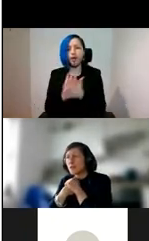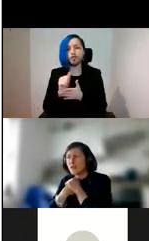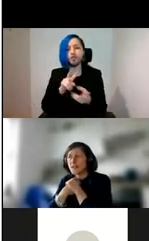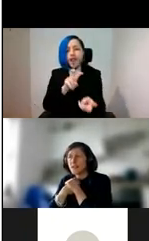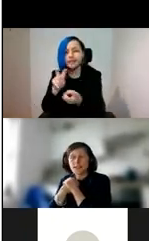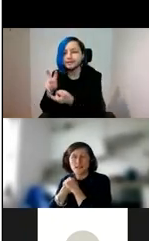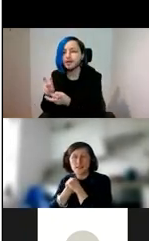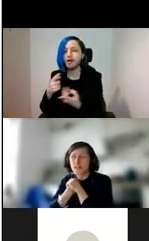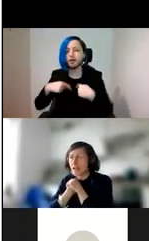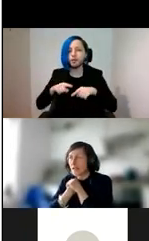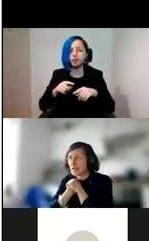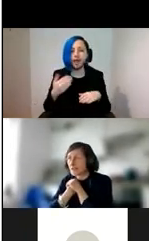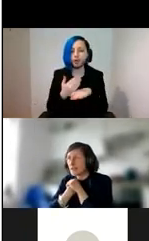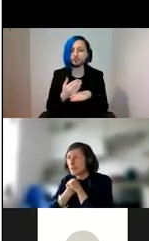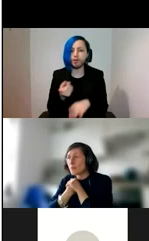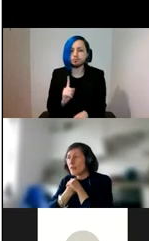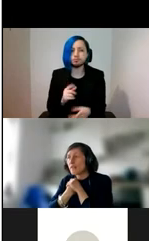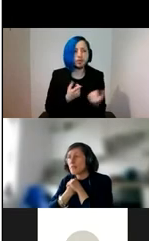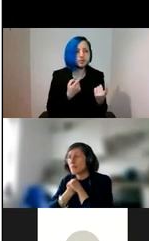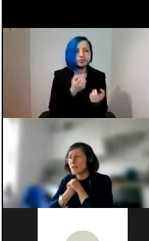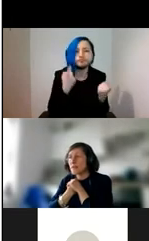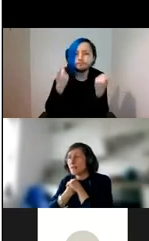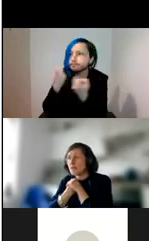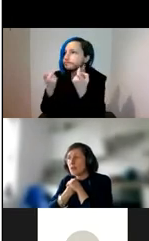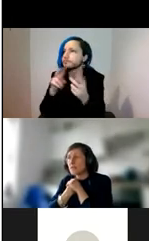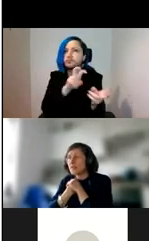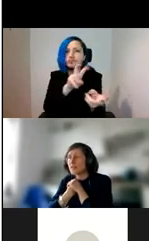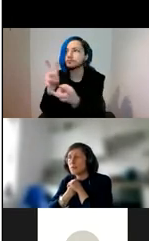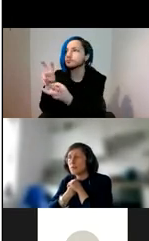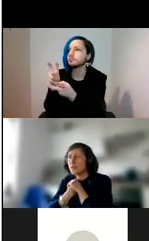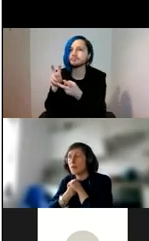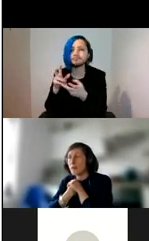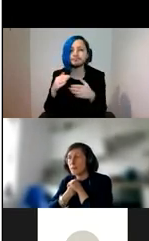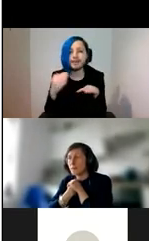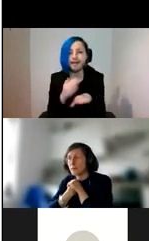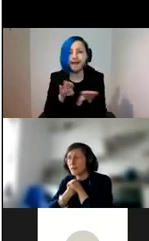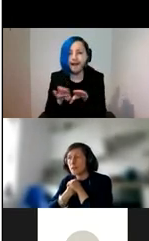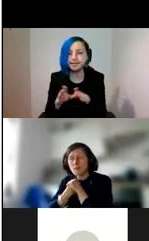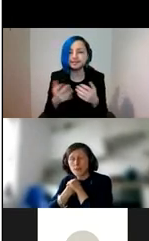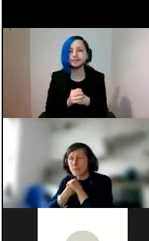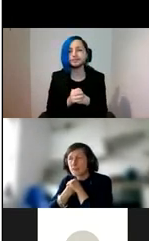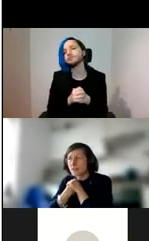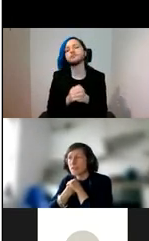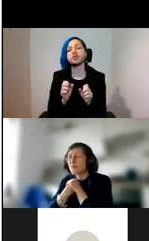to look, to listen and to act. Breadth of perspective, voice and community are paramount.